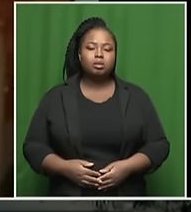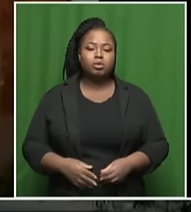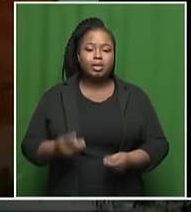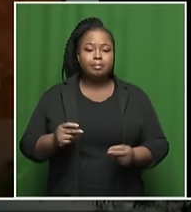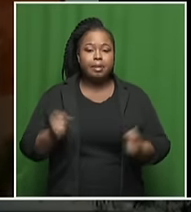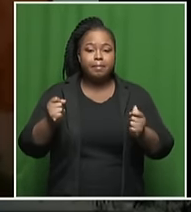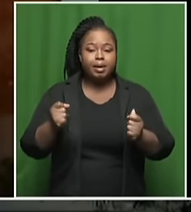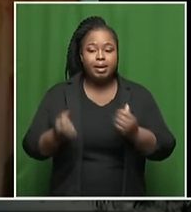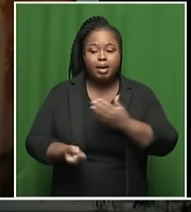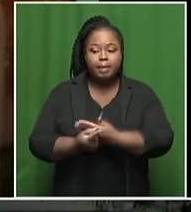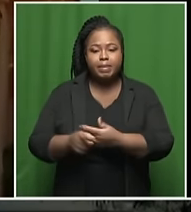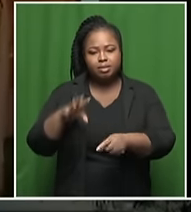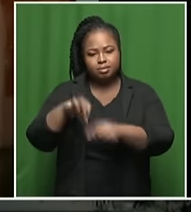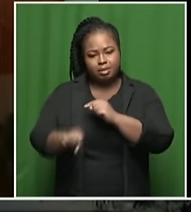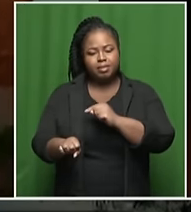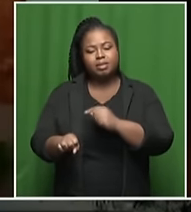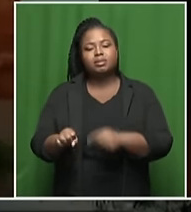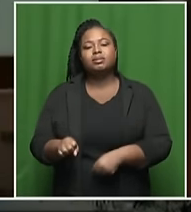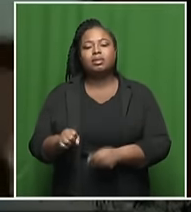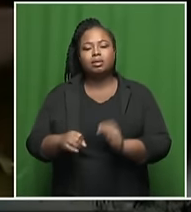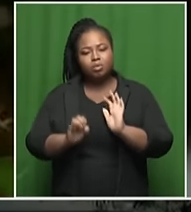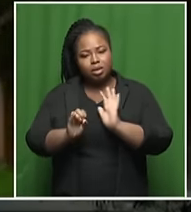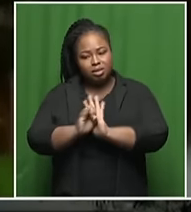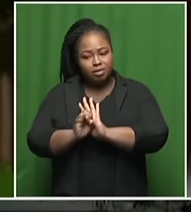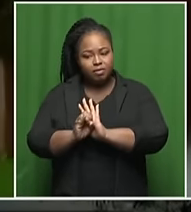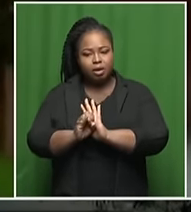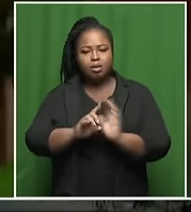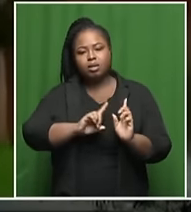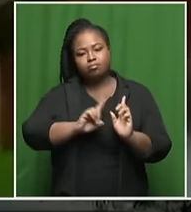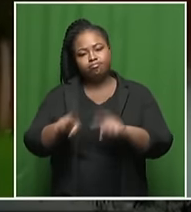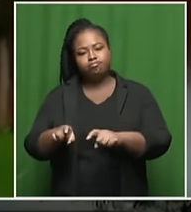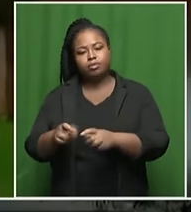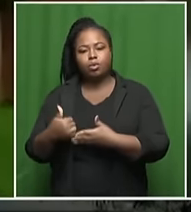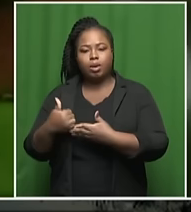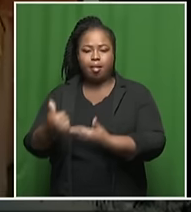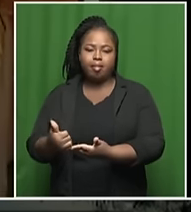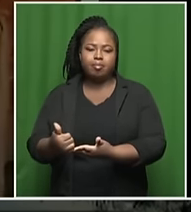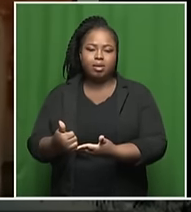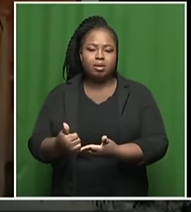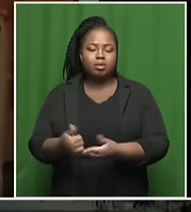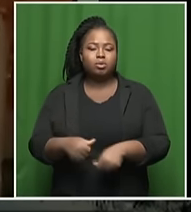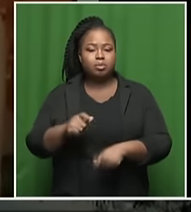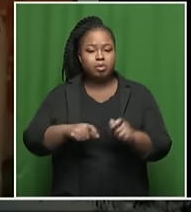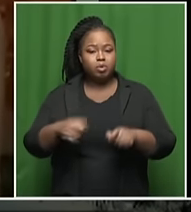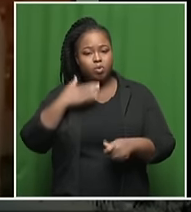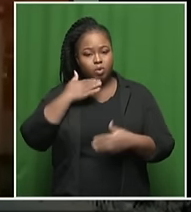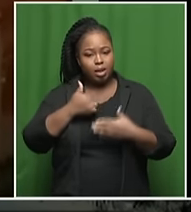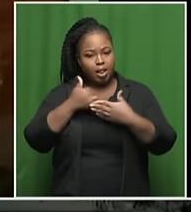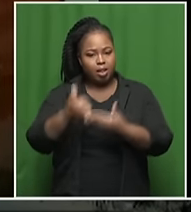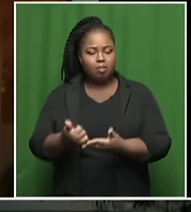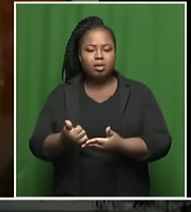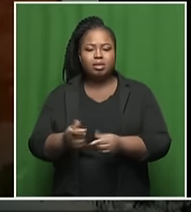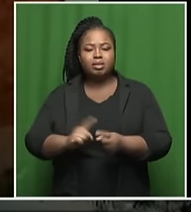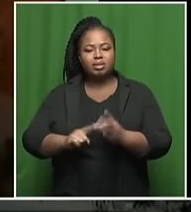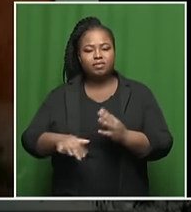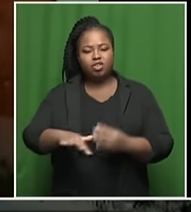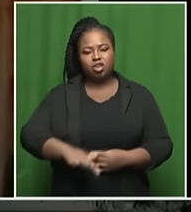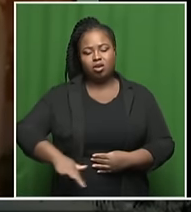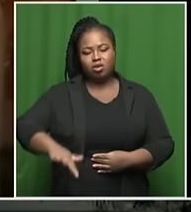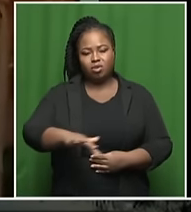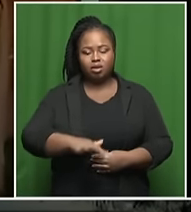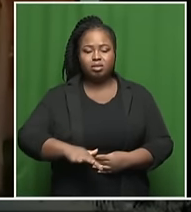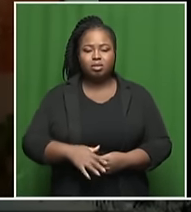incidents that we're able to respond. Our rescue services across the province are on high alert. They are working in various areas. We've pre-staged